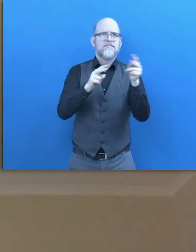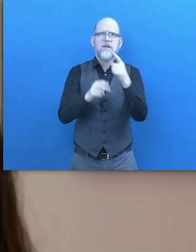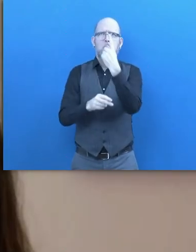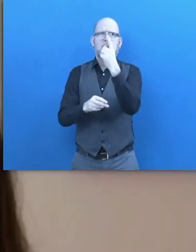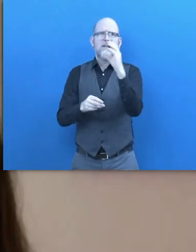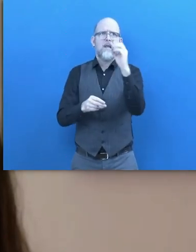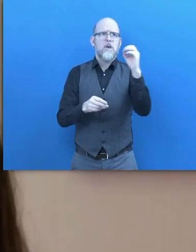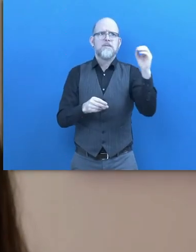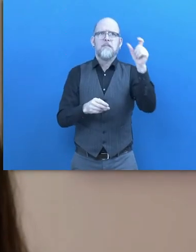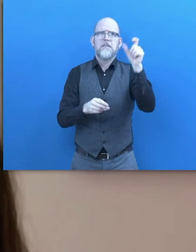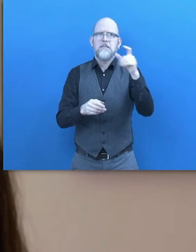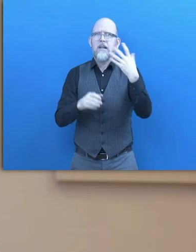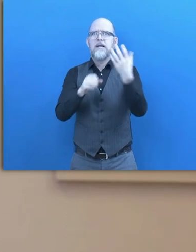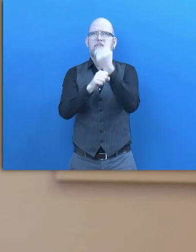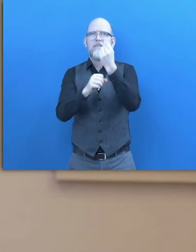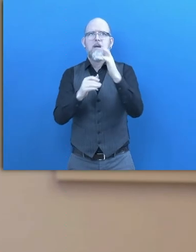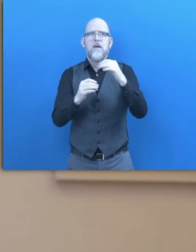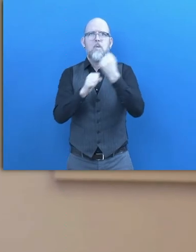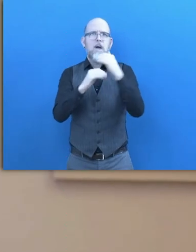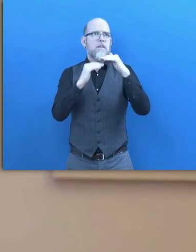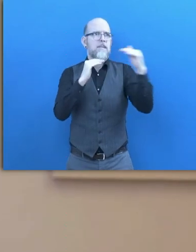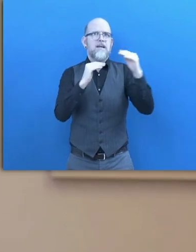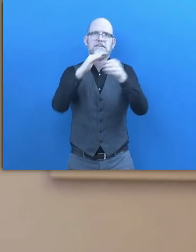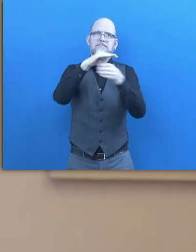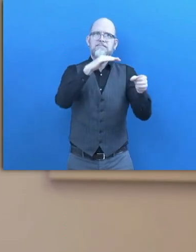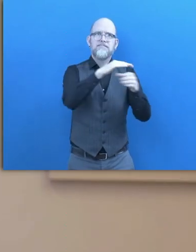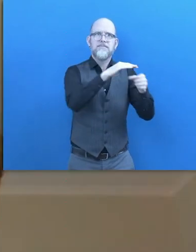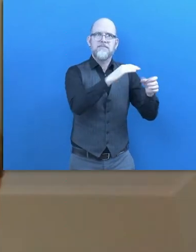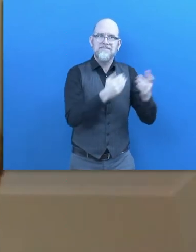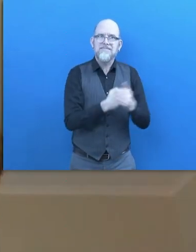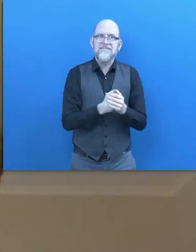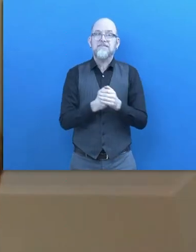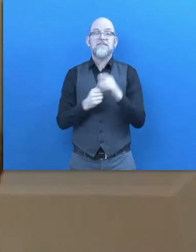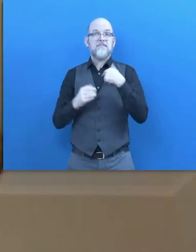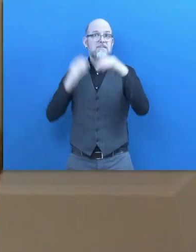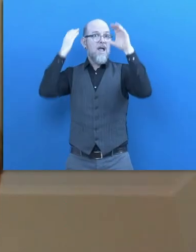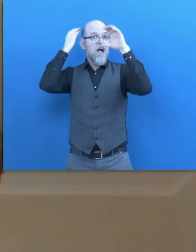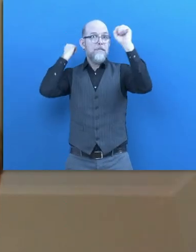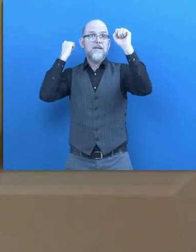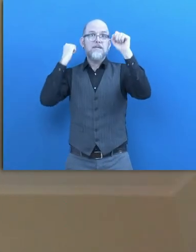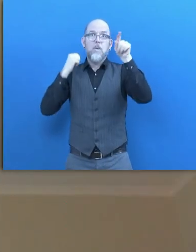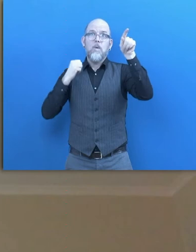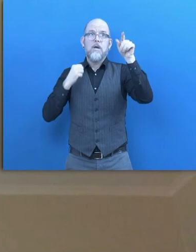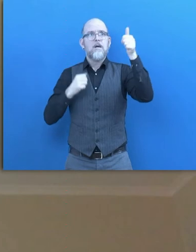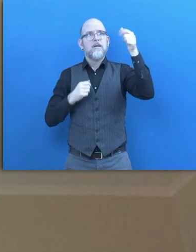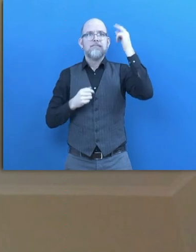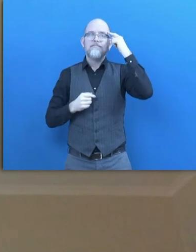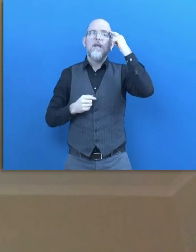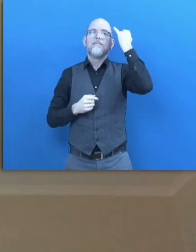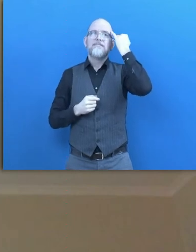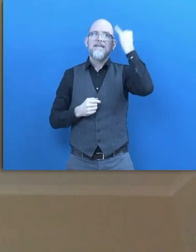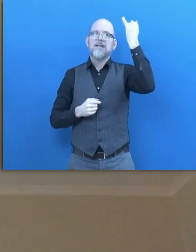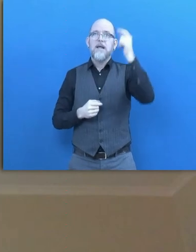cases successfully. So-called ambassadors who were visiting people with disability who just had an accident